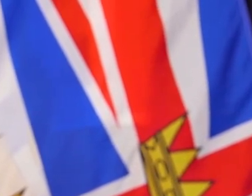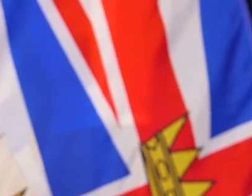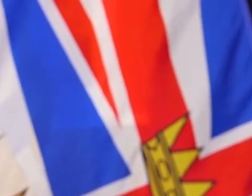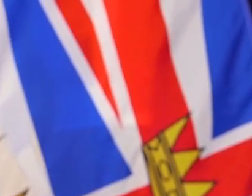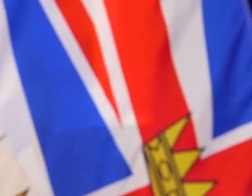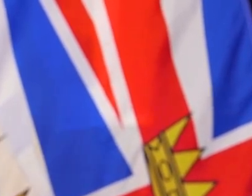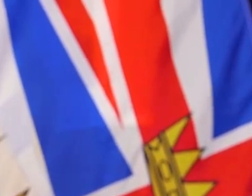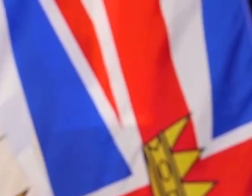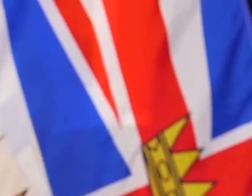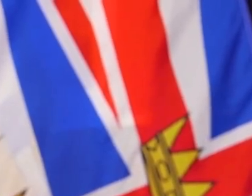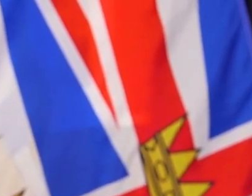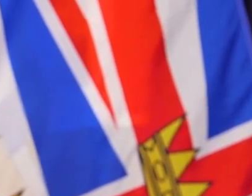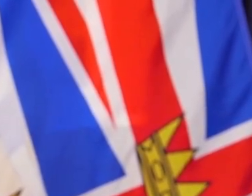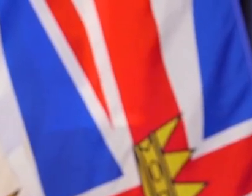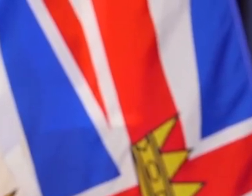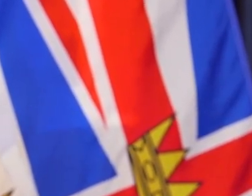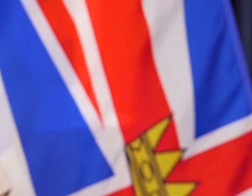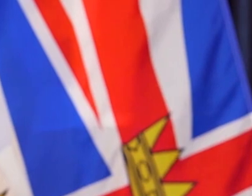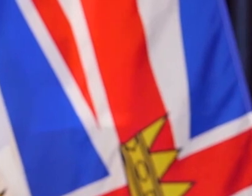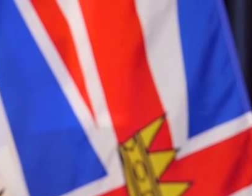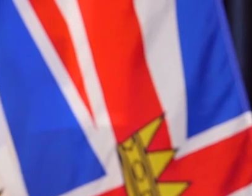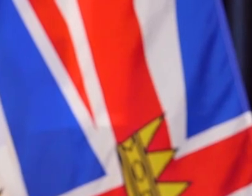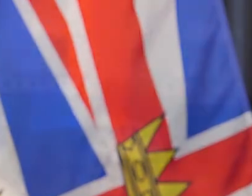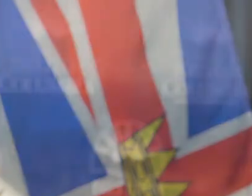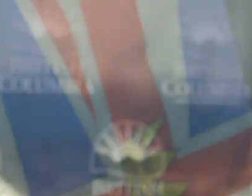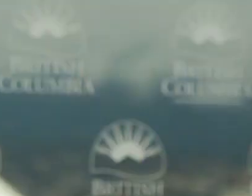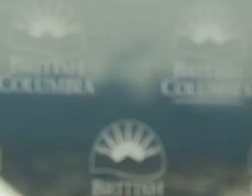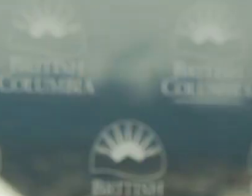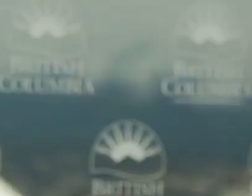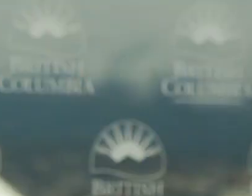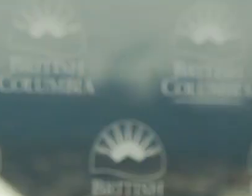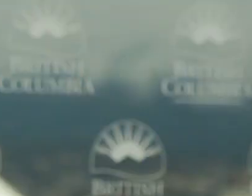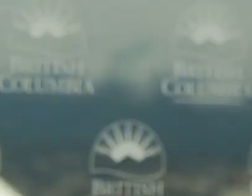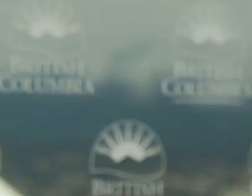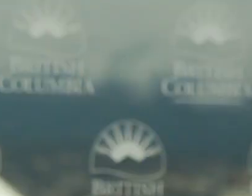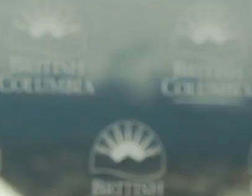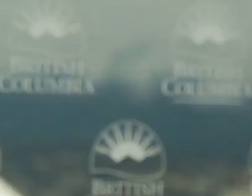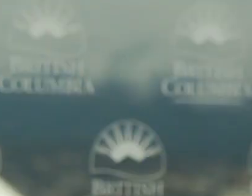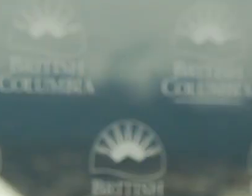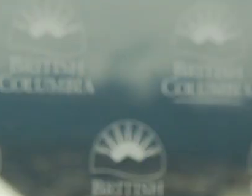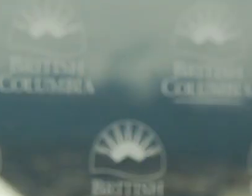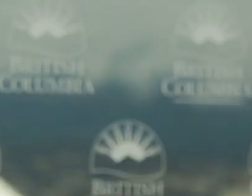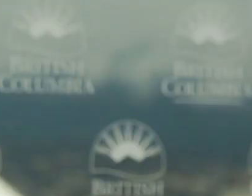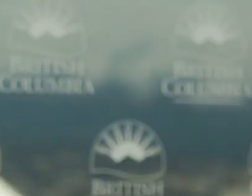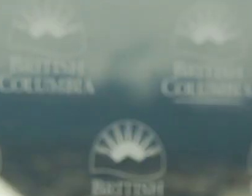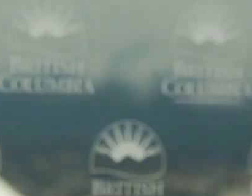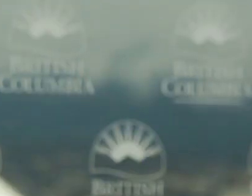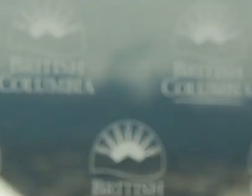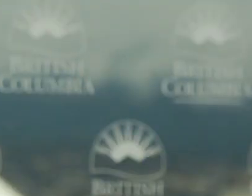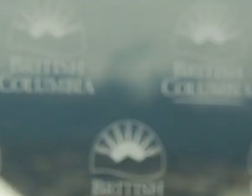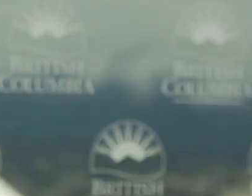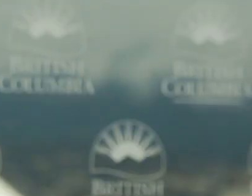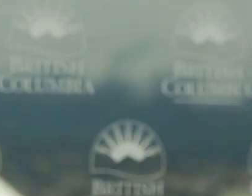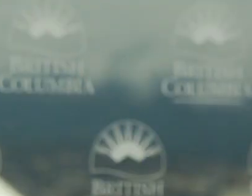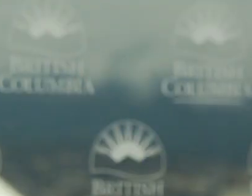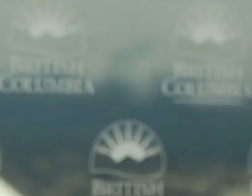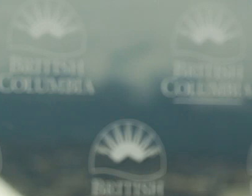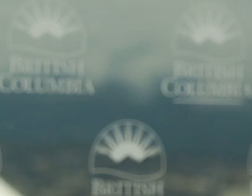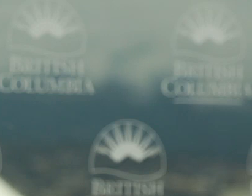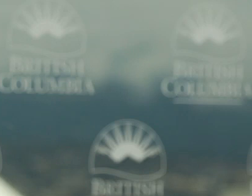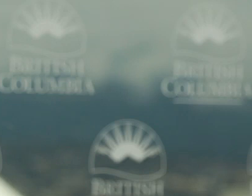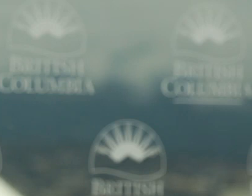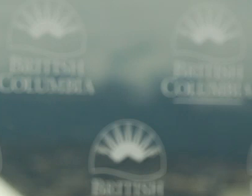the podium over to Minister Dix. ahead Minister. morning. My name is Adrian Dix. I'm BC's Minister of Health.